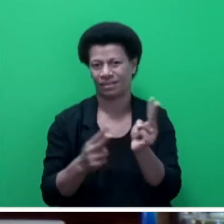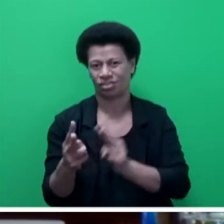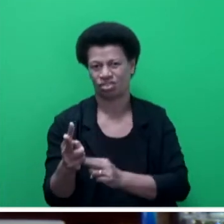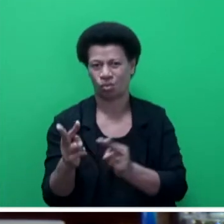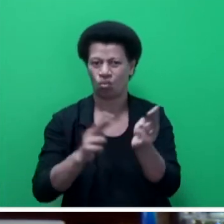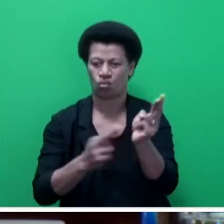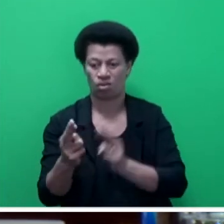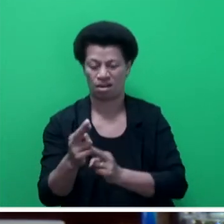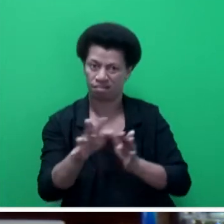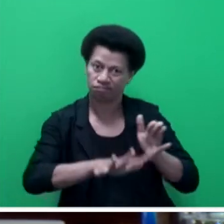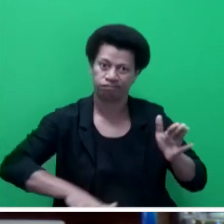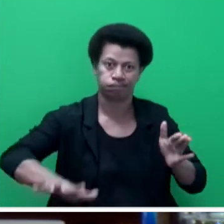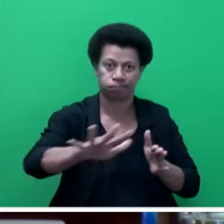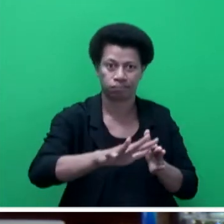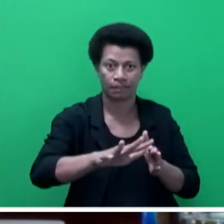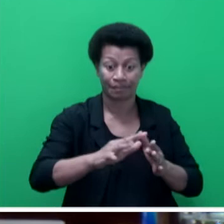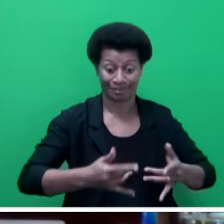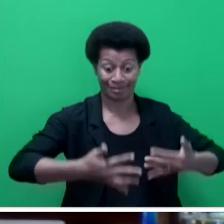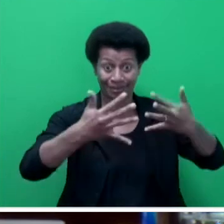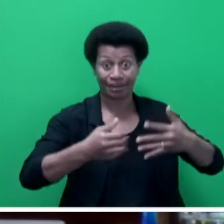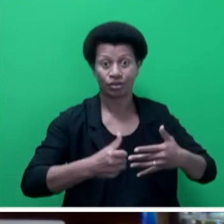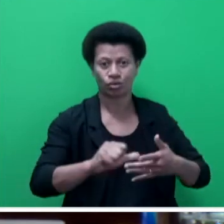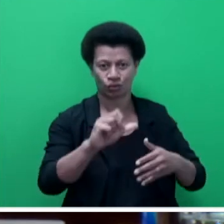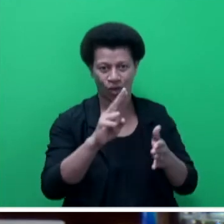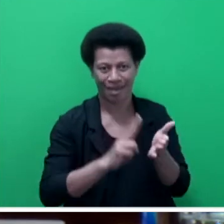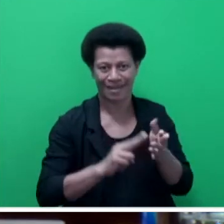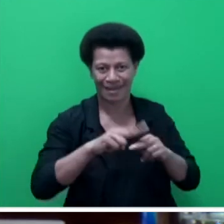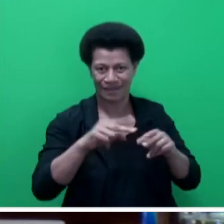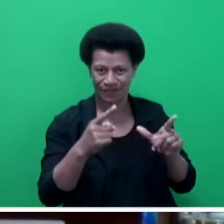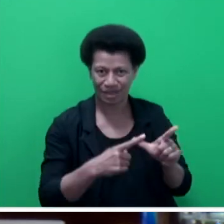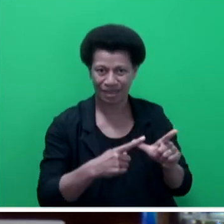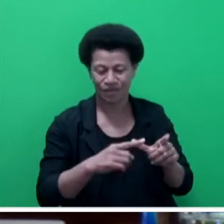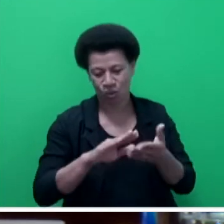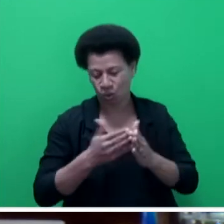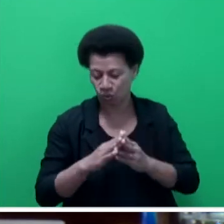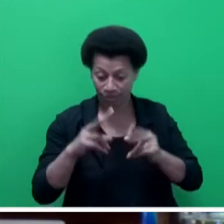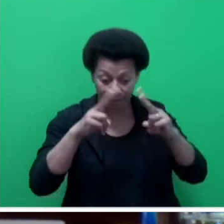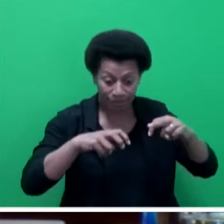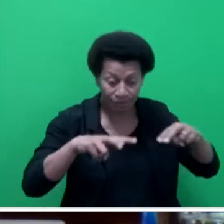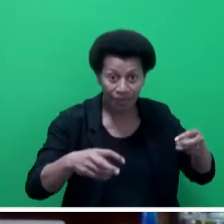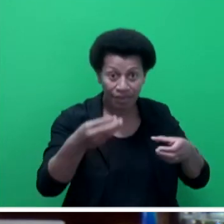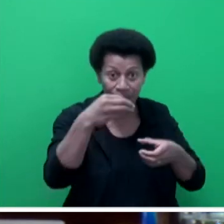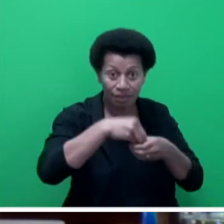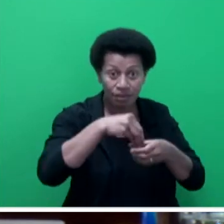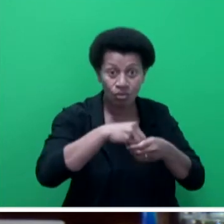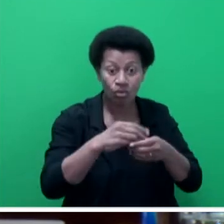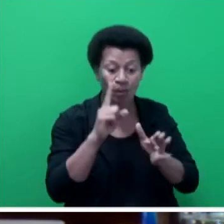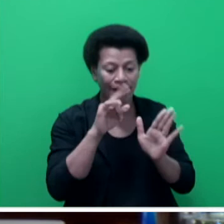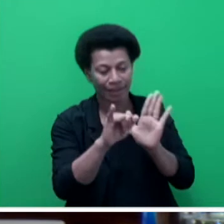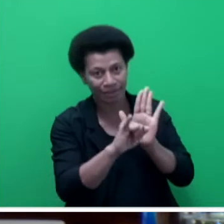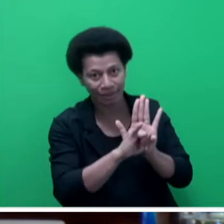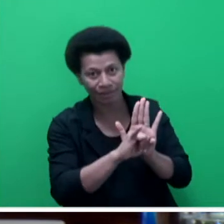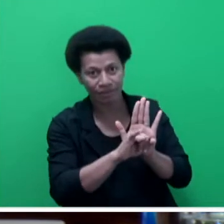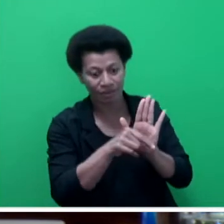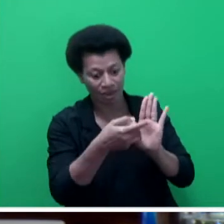sir, this data is used by NFA for community survey and analysis and includes the identification of communities,